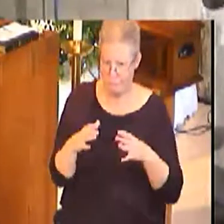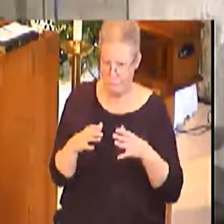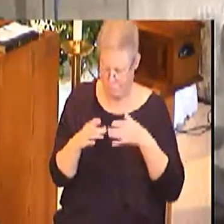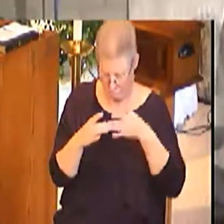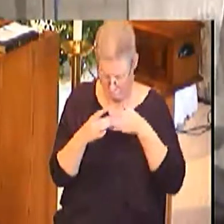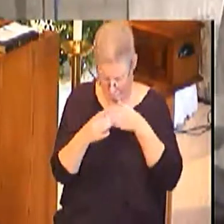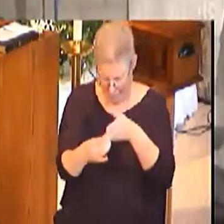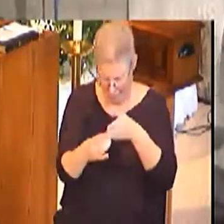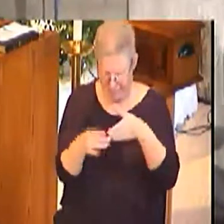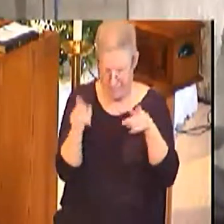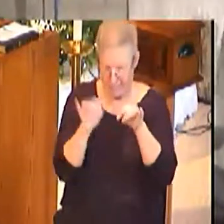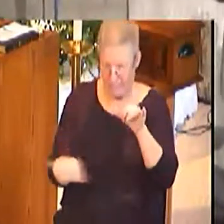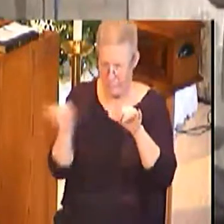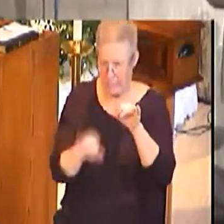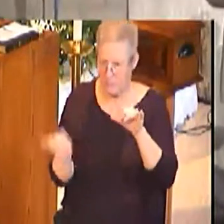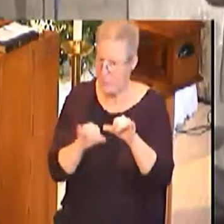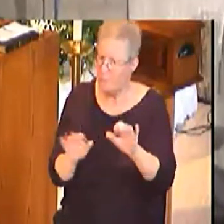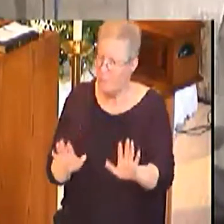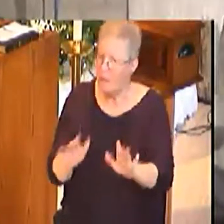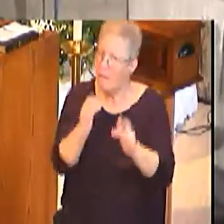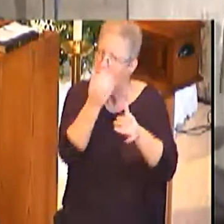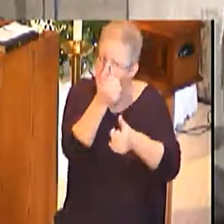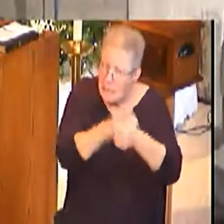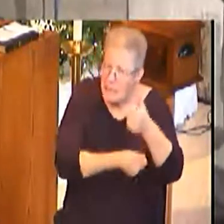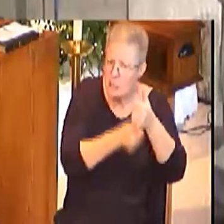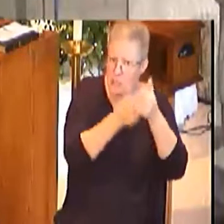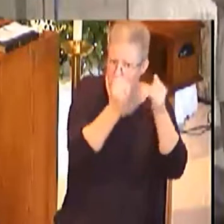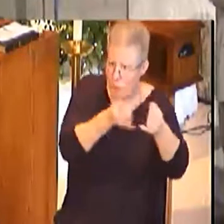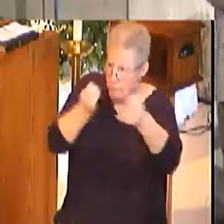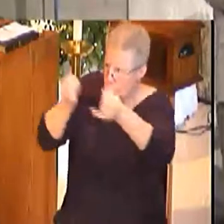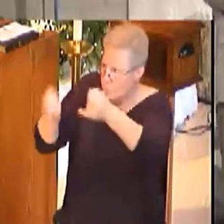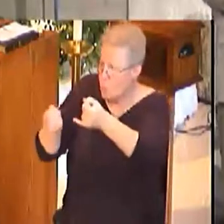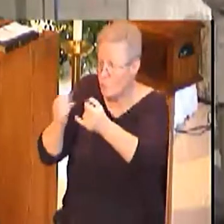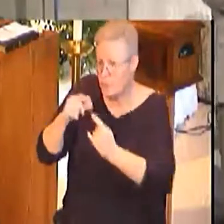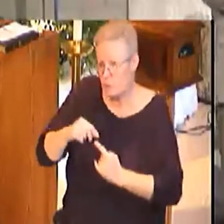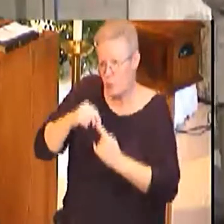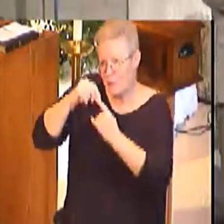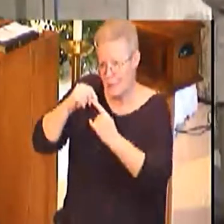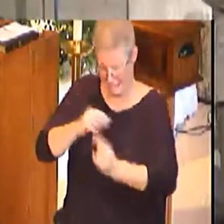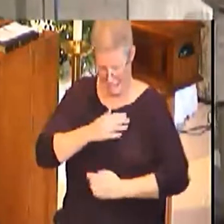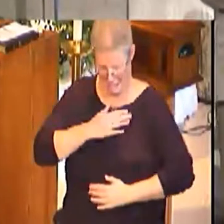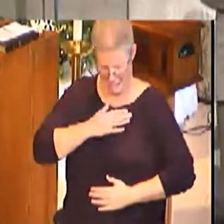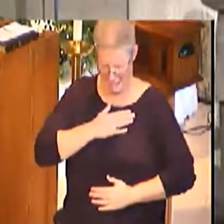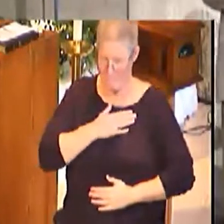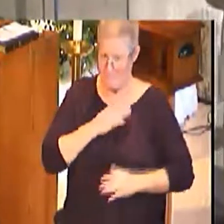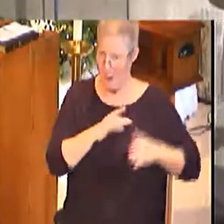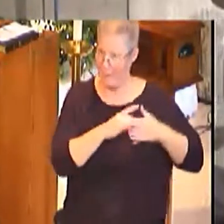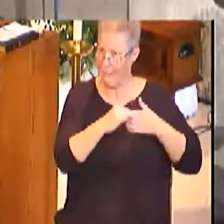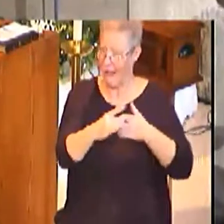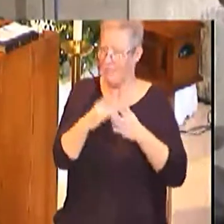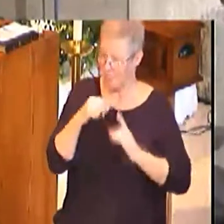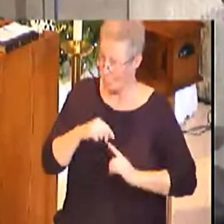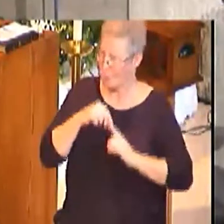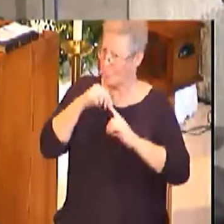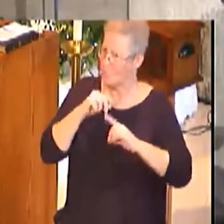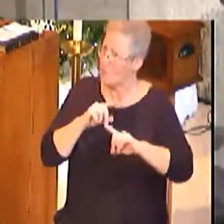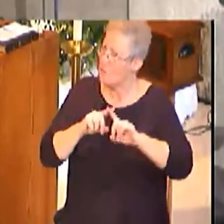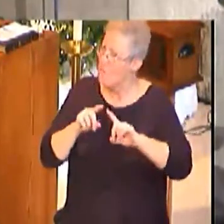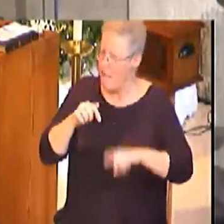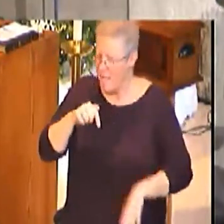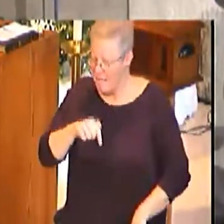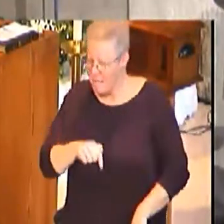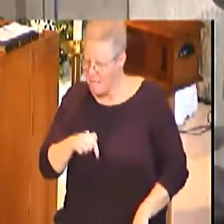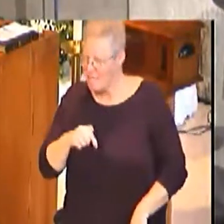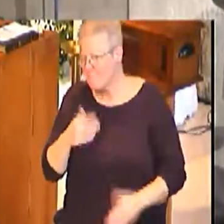For your guidance is unique, and my guidance is unique. But what I love about this teaching